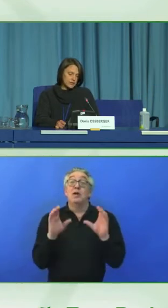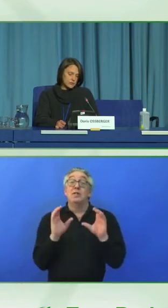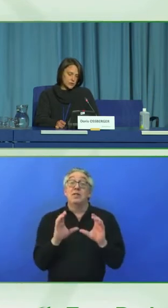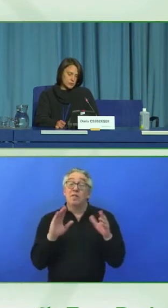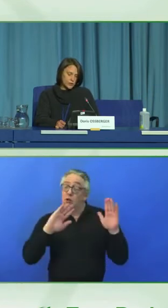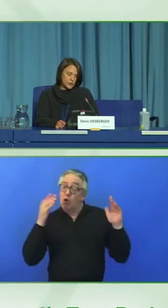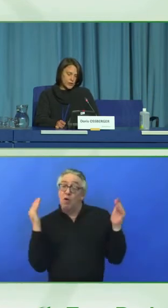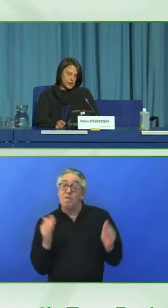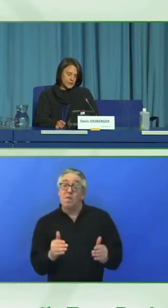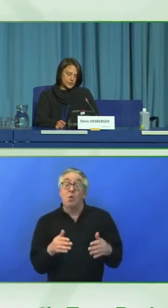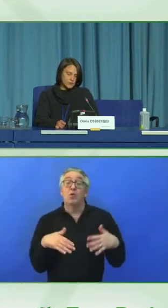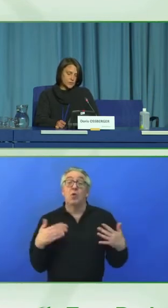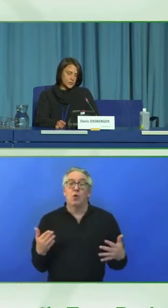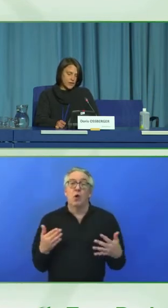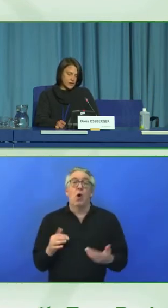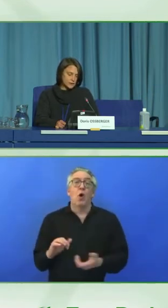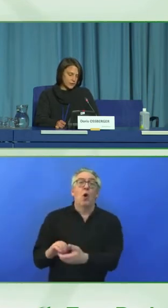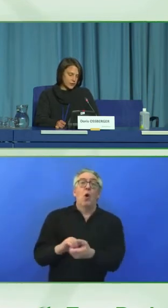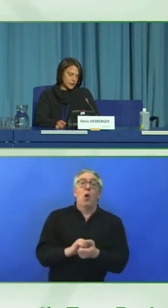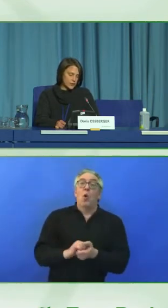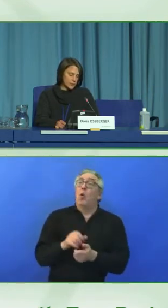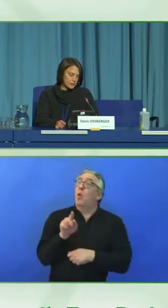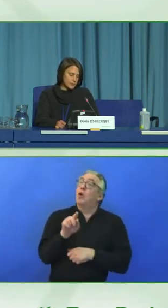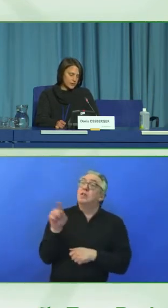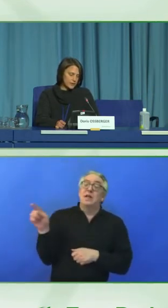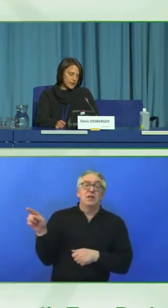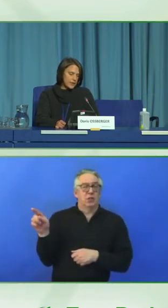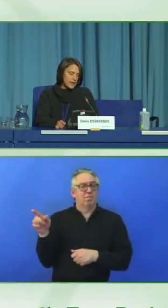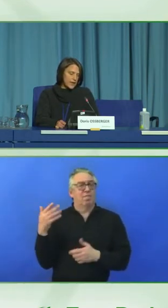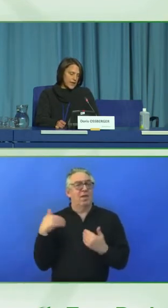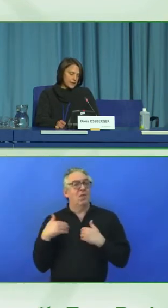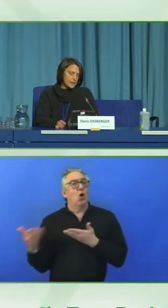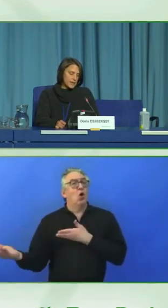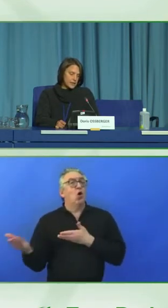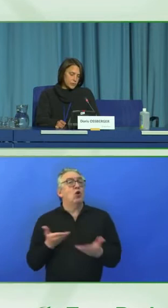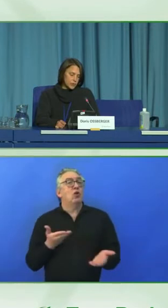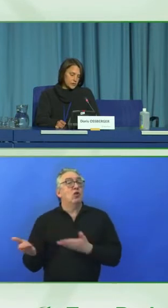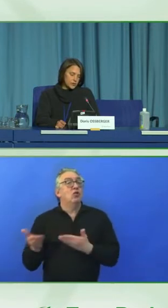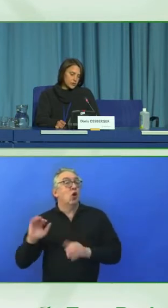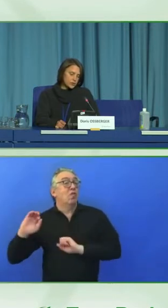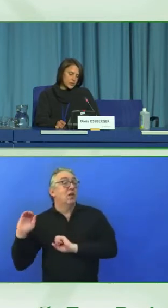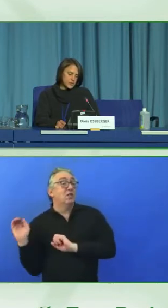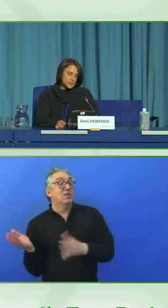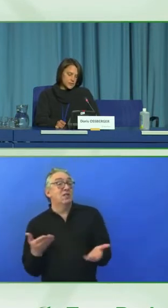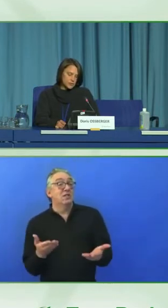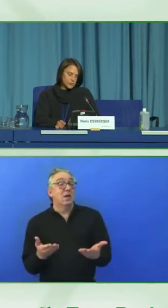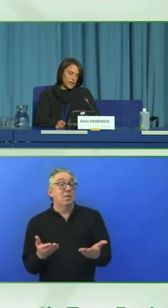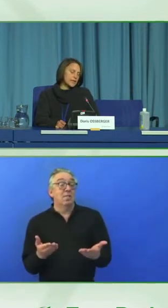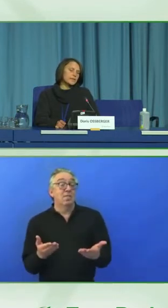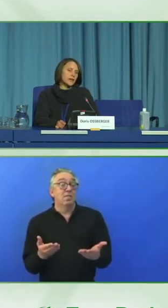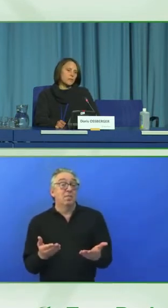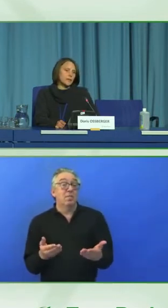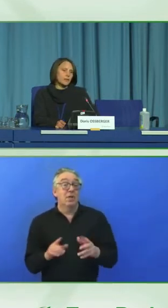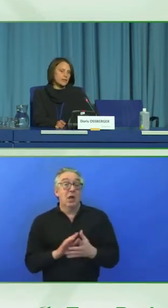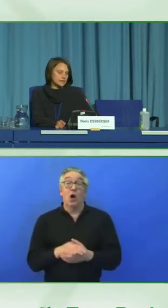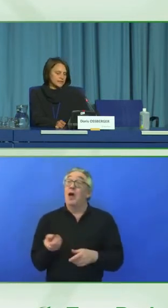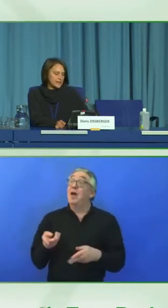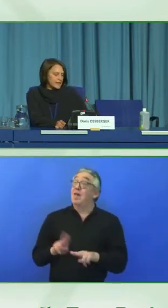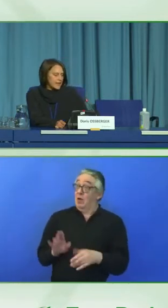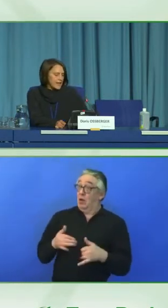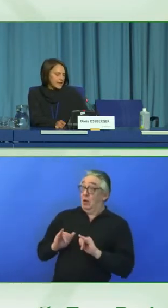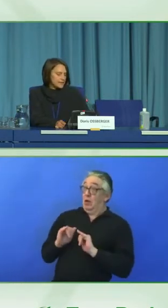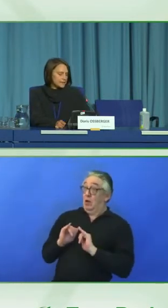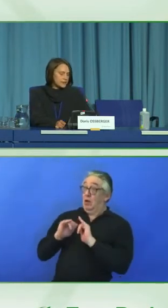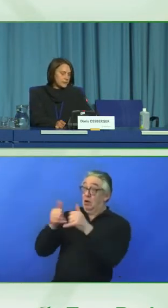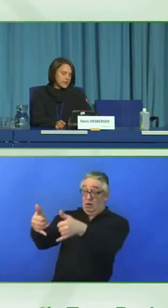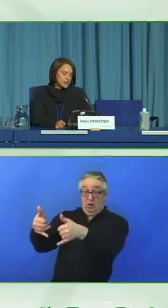organizations which work as service providers for their customers, and being awarded shows commitment to breaking down barriers